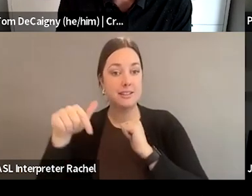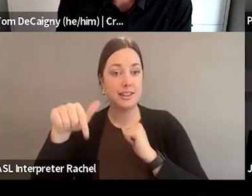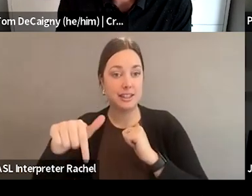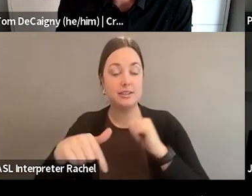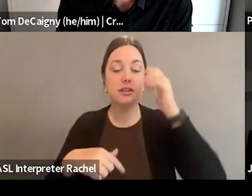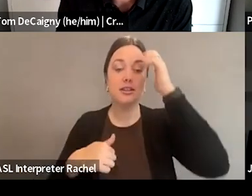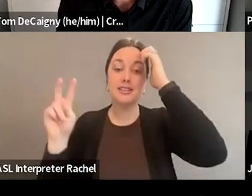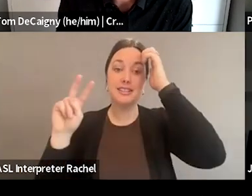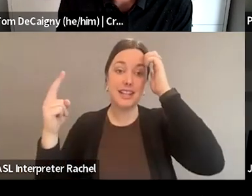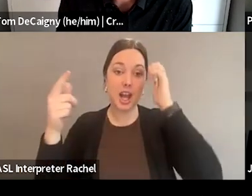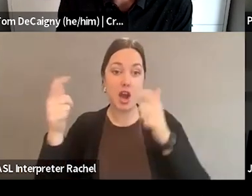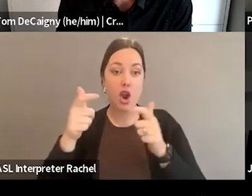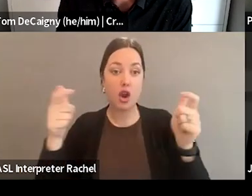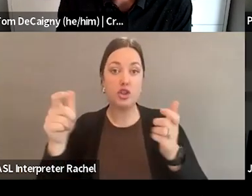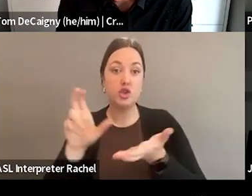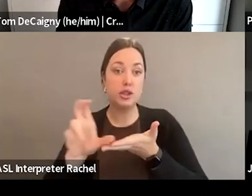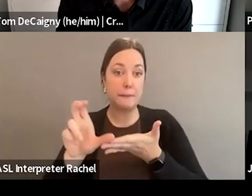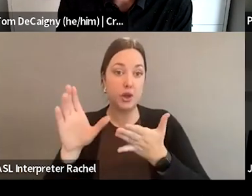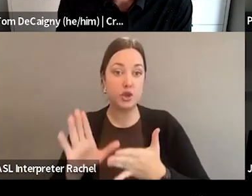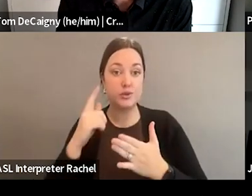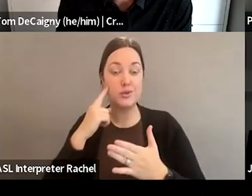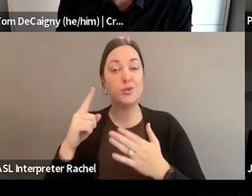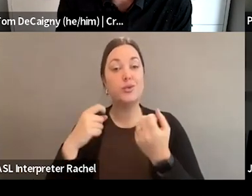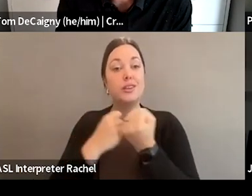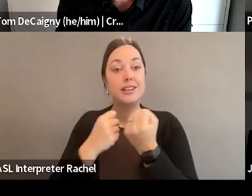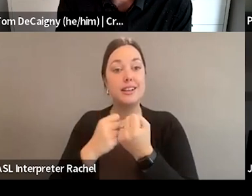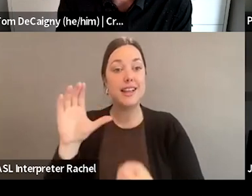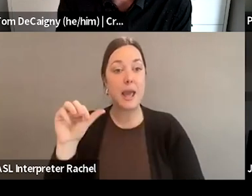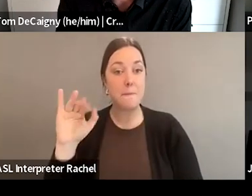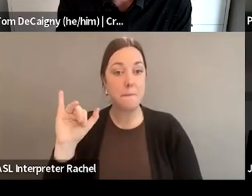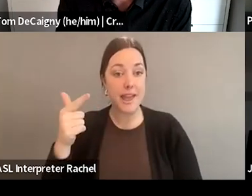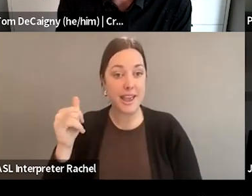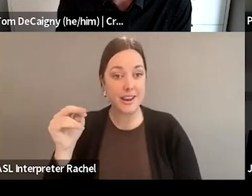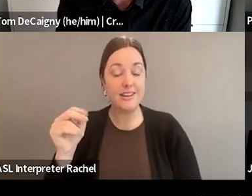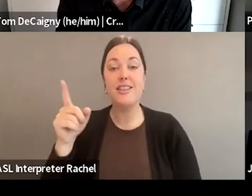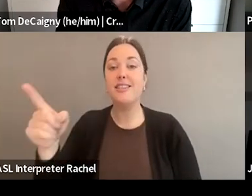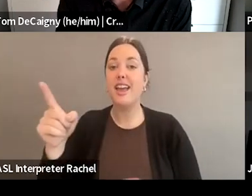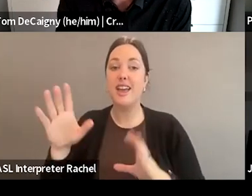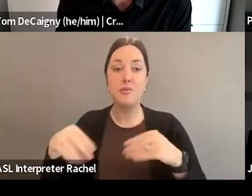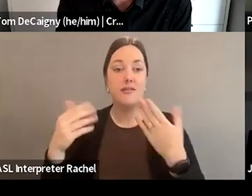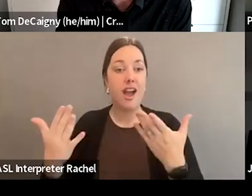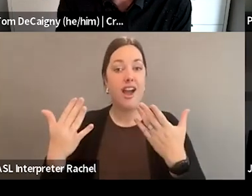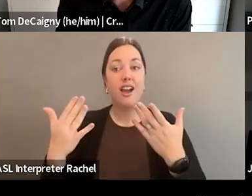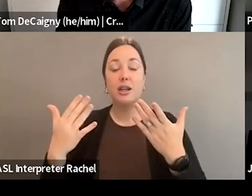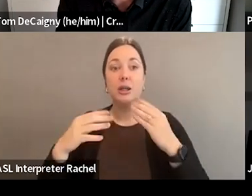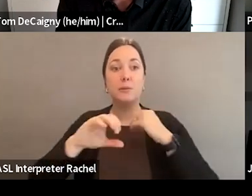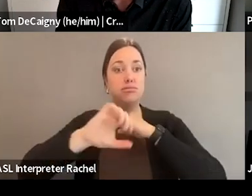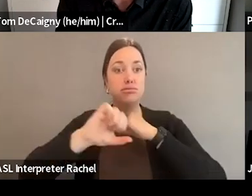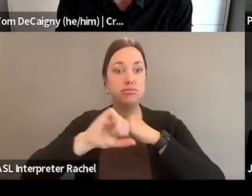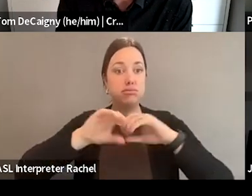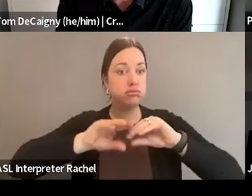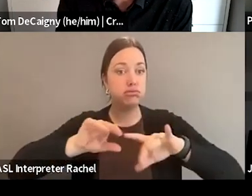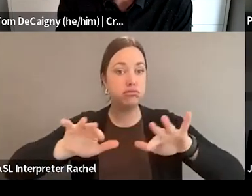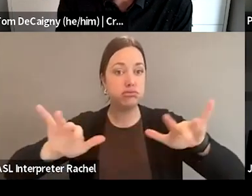were the second largest contributors to the actual campaign, not to mention just the ground game they offer in terms of getting the word out to voters. So